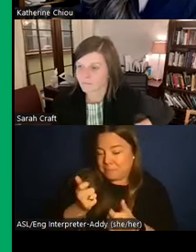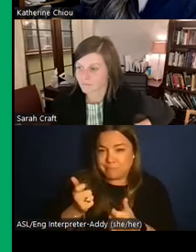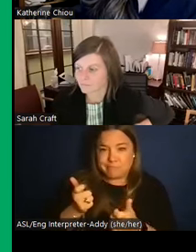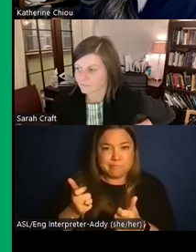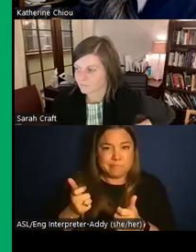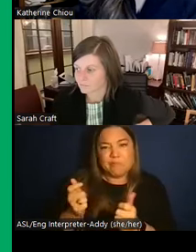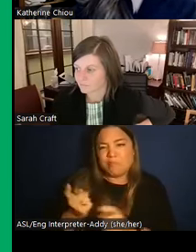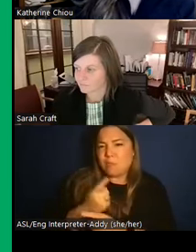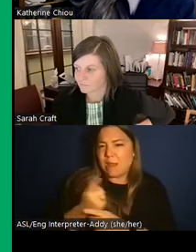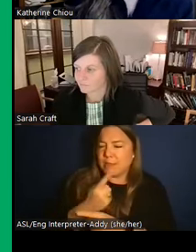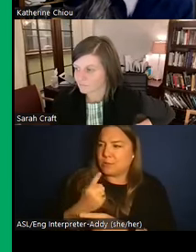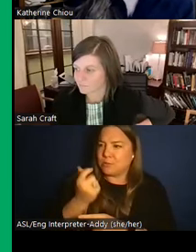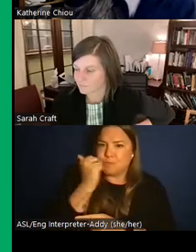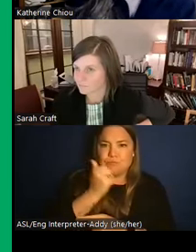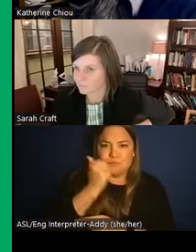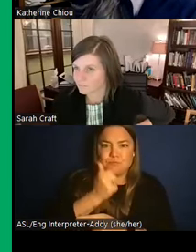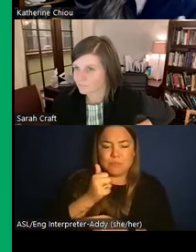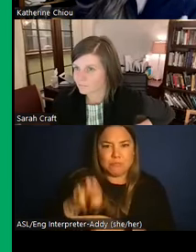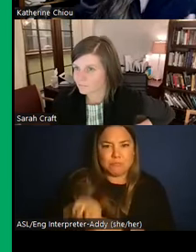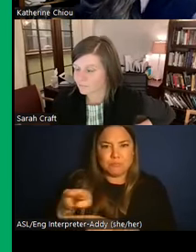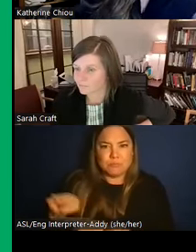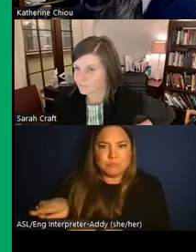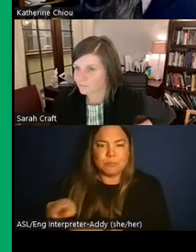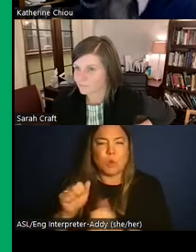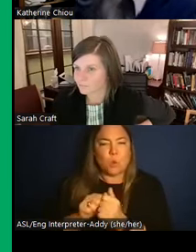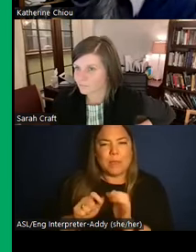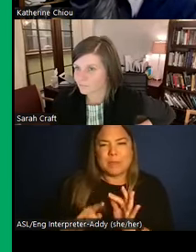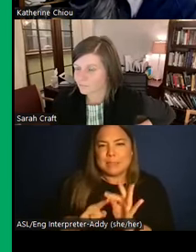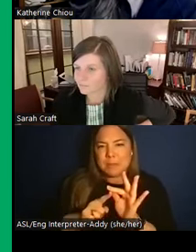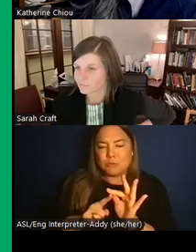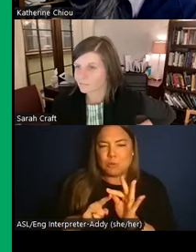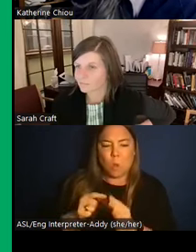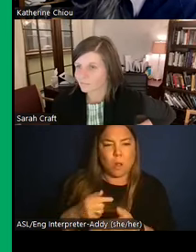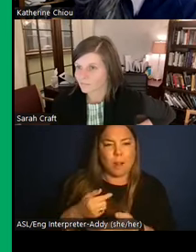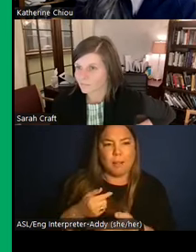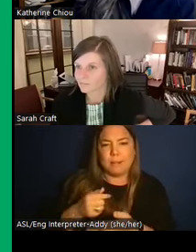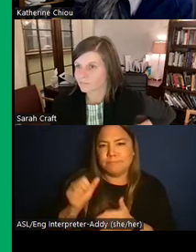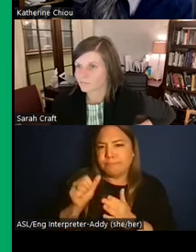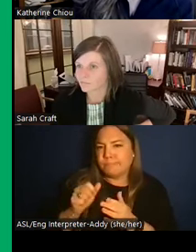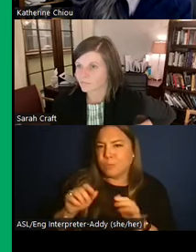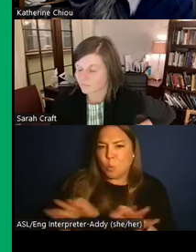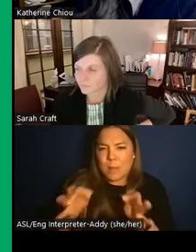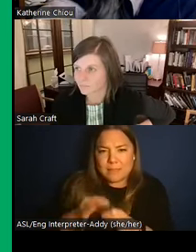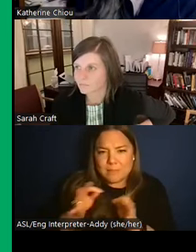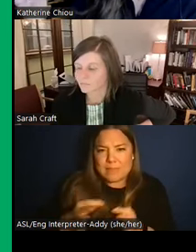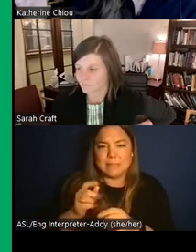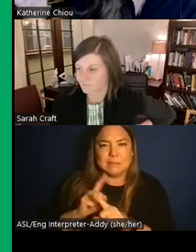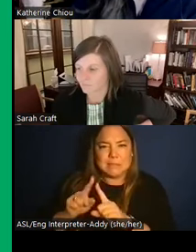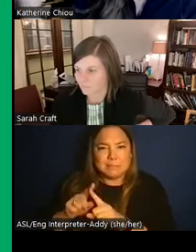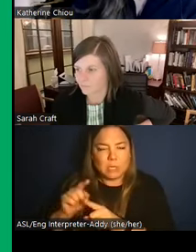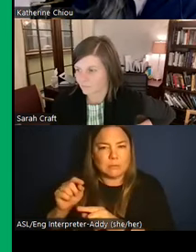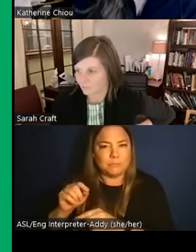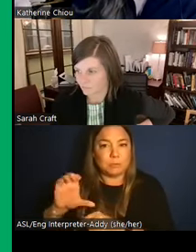doing specialized trade crafts like weaving, for example, or chicha brewers, so people that still have